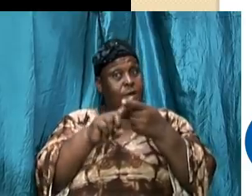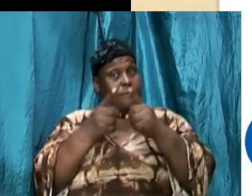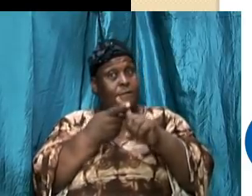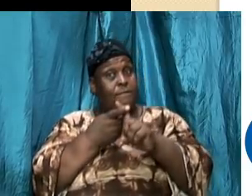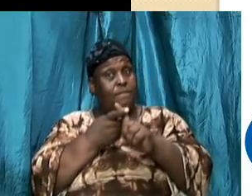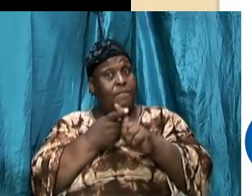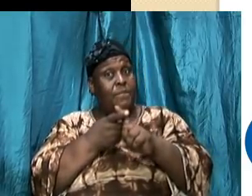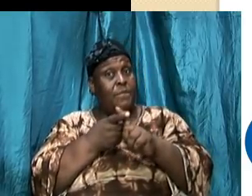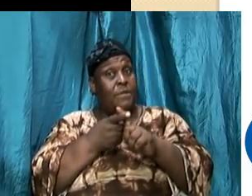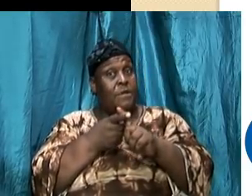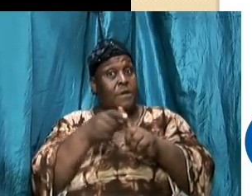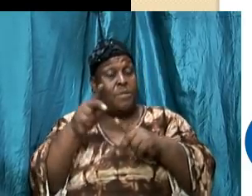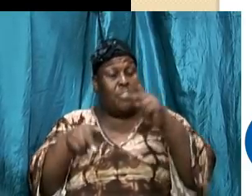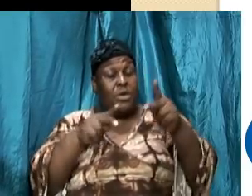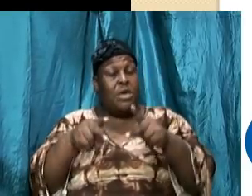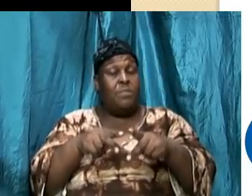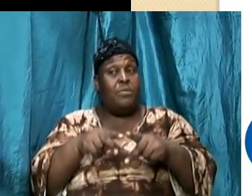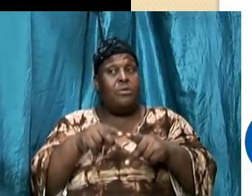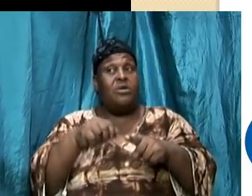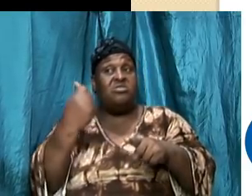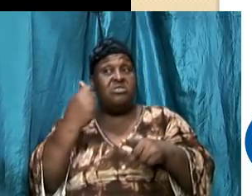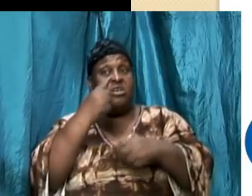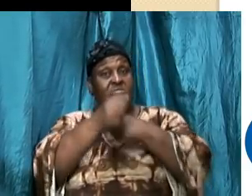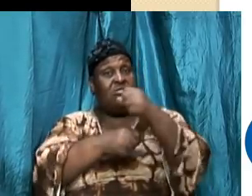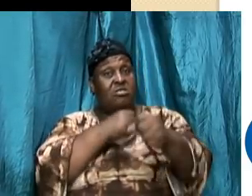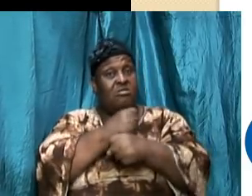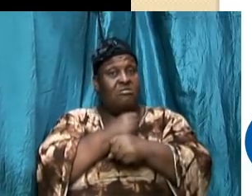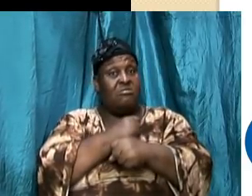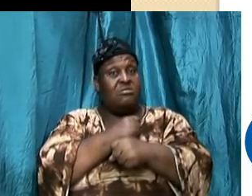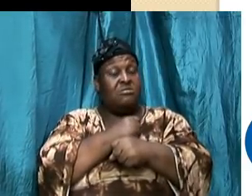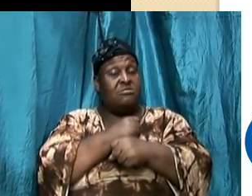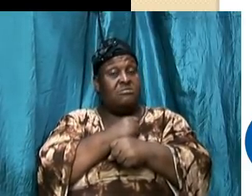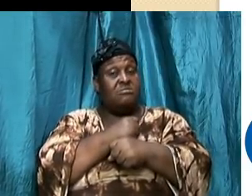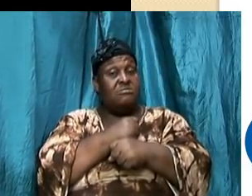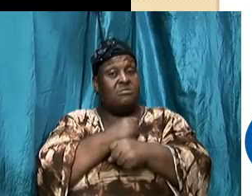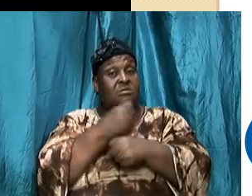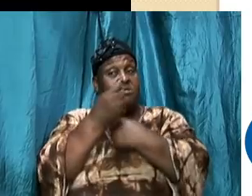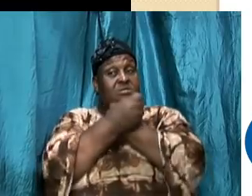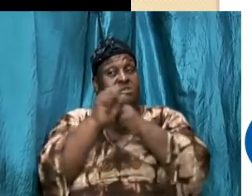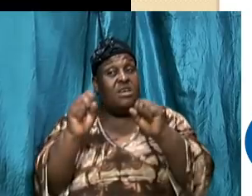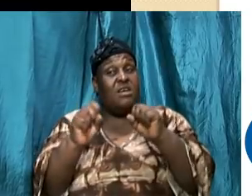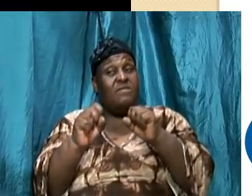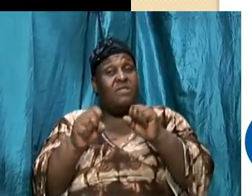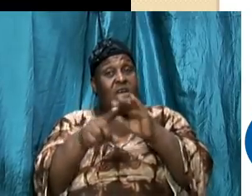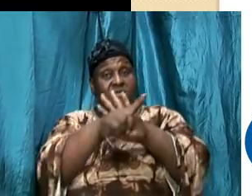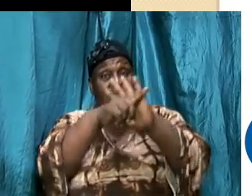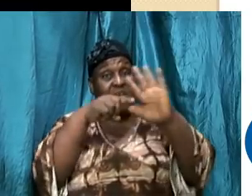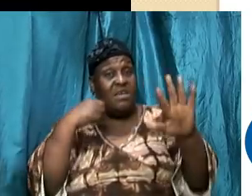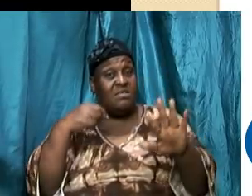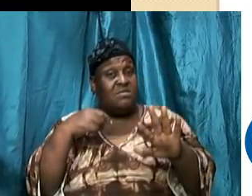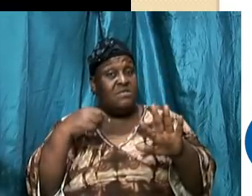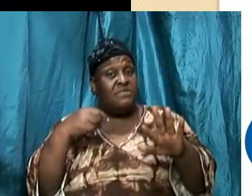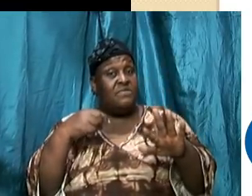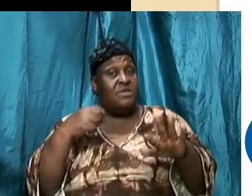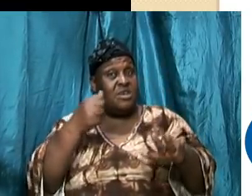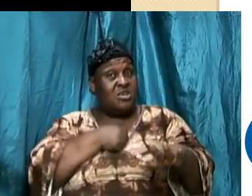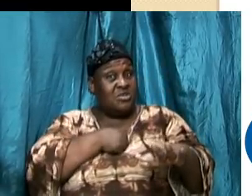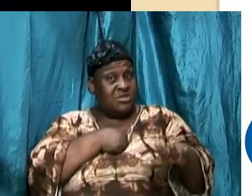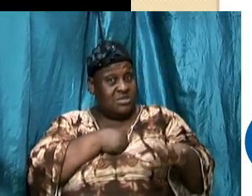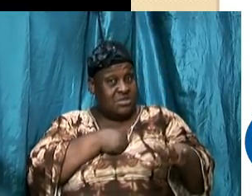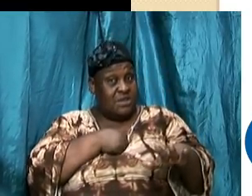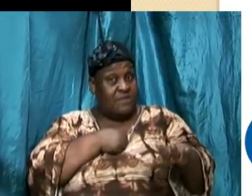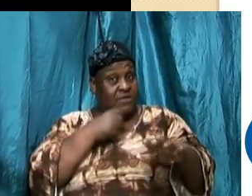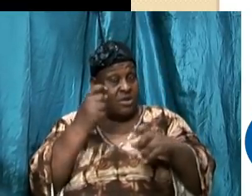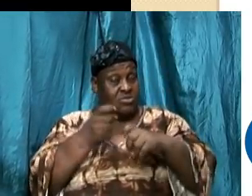they have negative self esteem and you say why are you like and they are telling you look here my